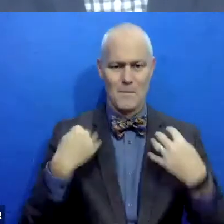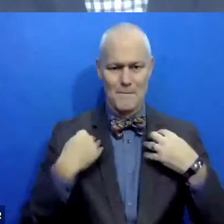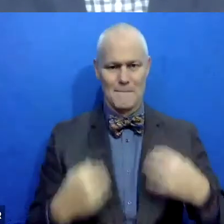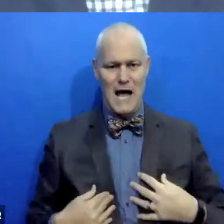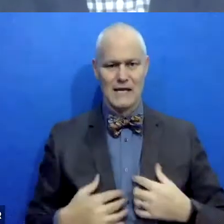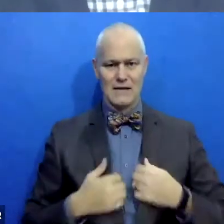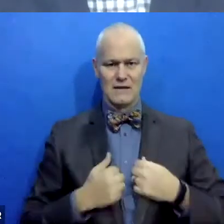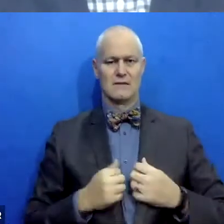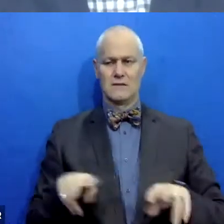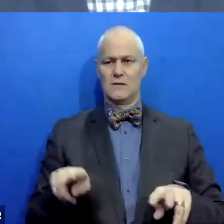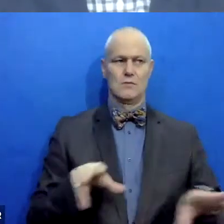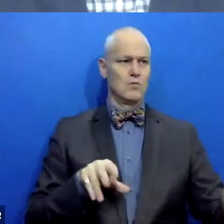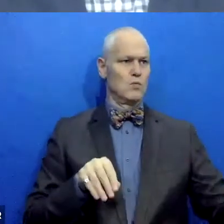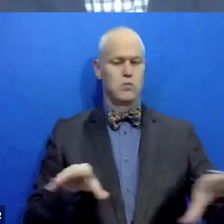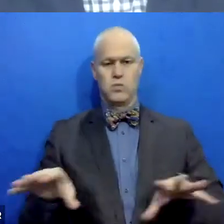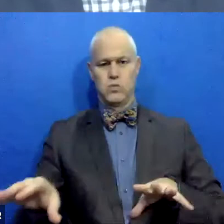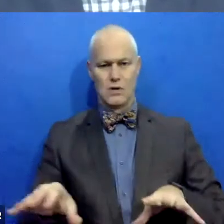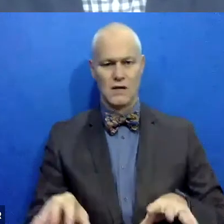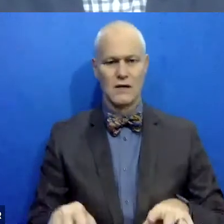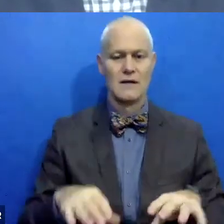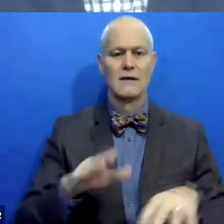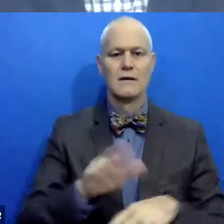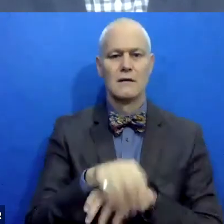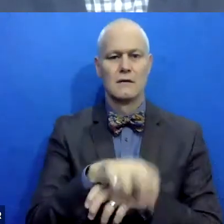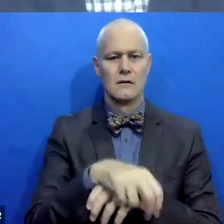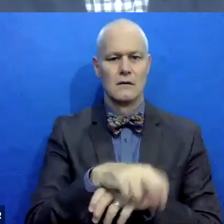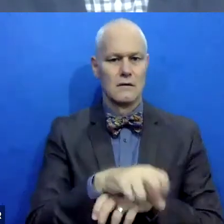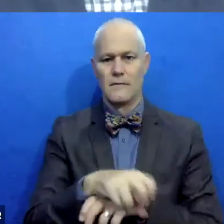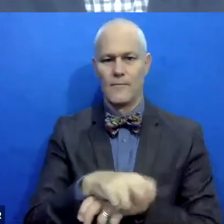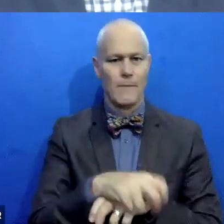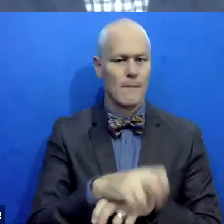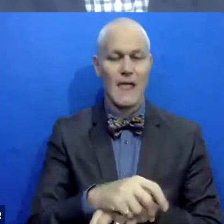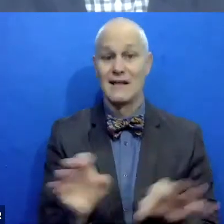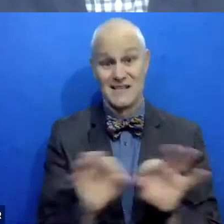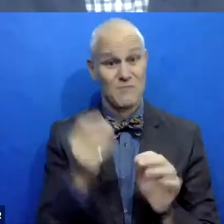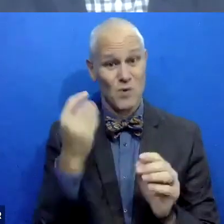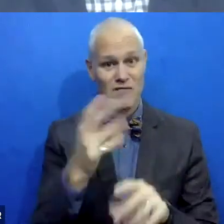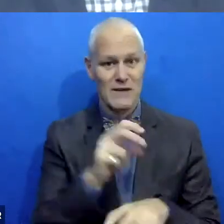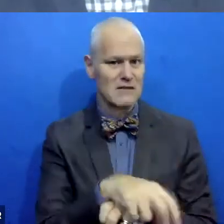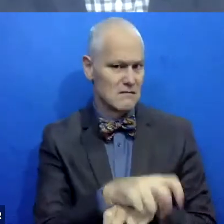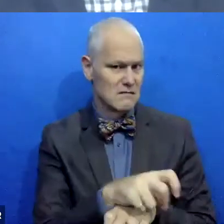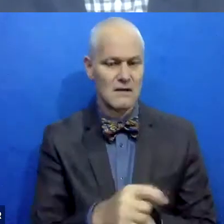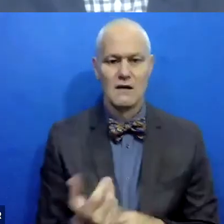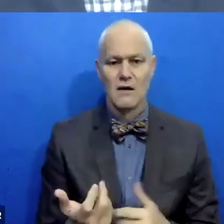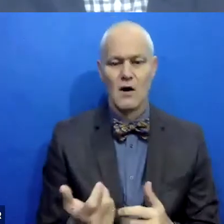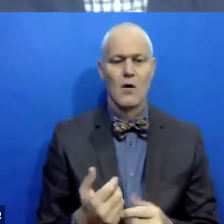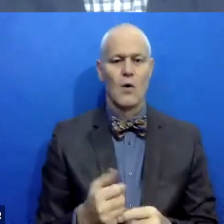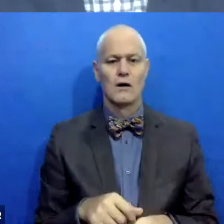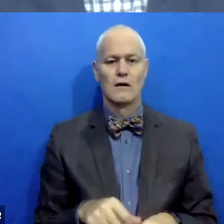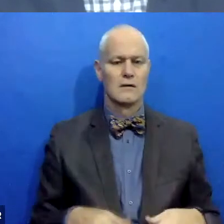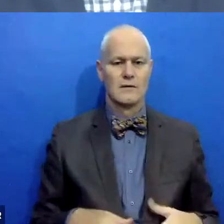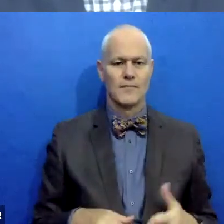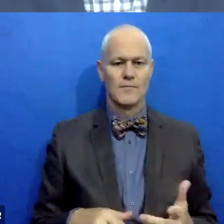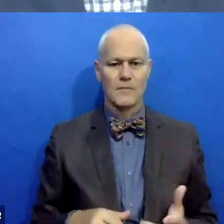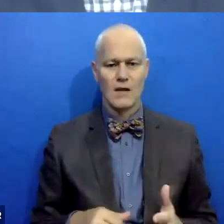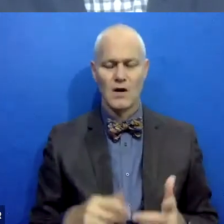across from us. I, I, I find tapping feet and bouncing knees to be really important information. I also feel that like we get to some, we,